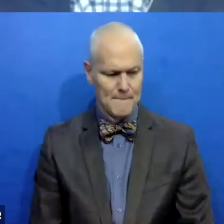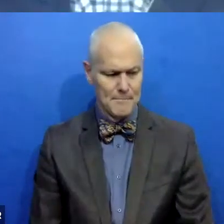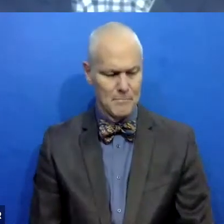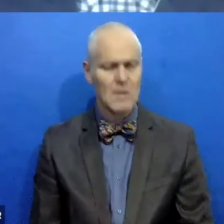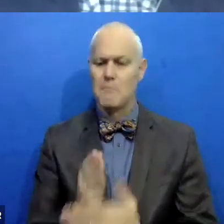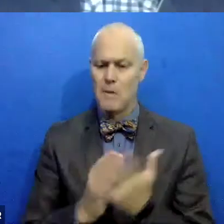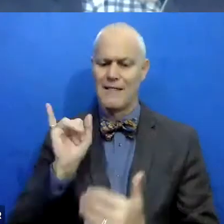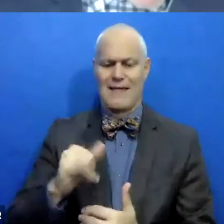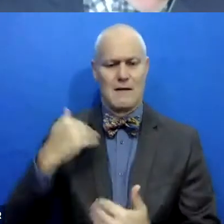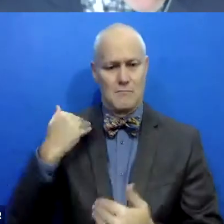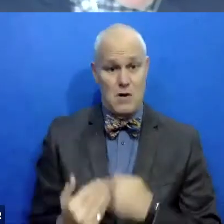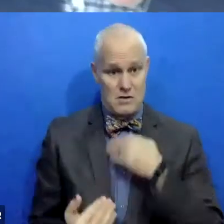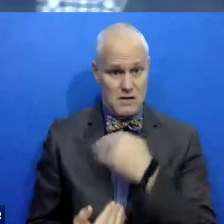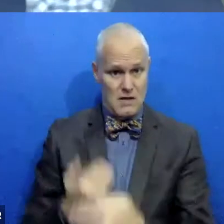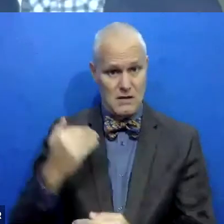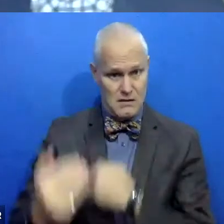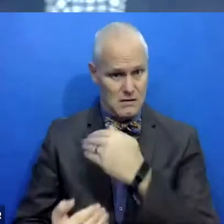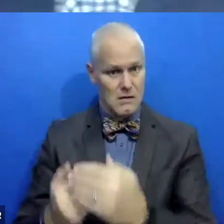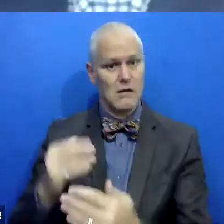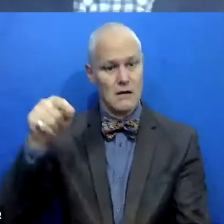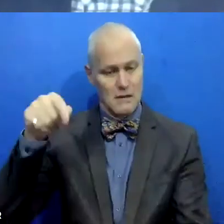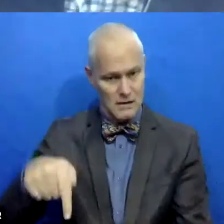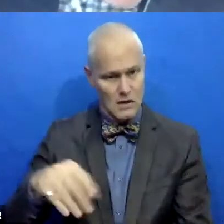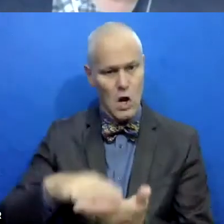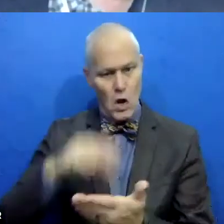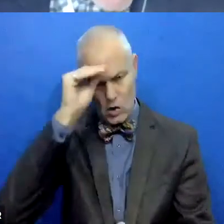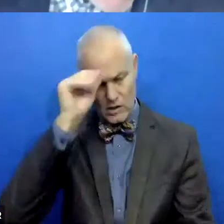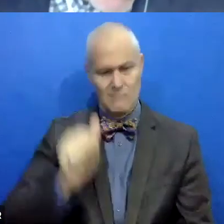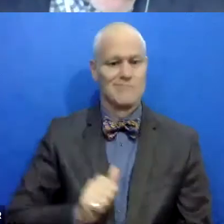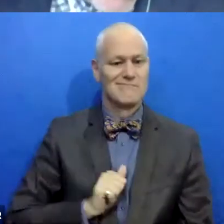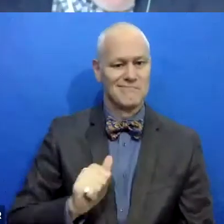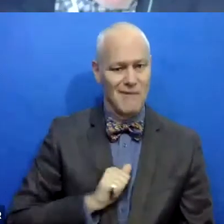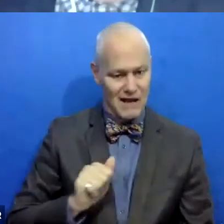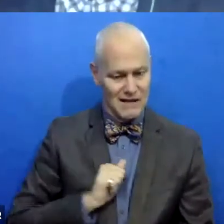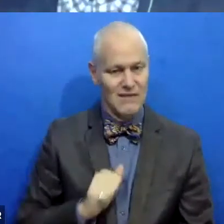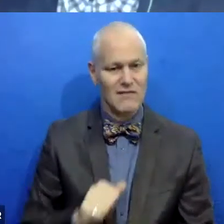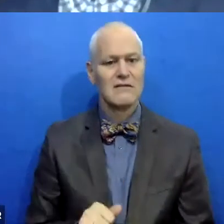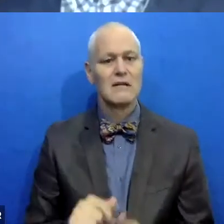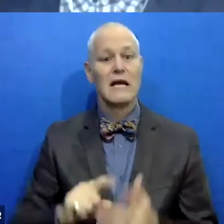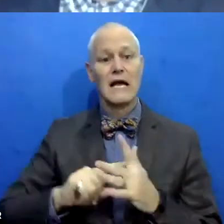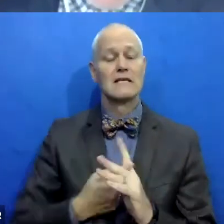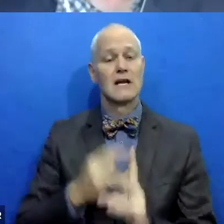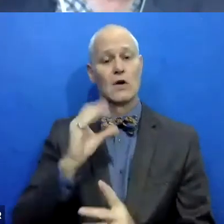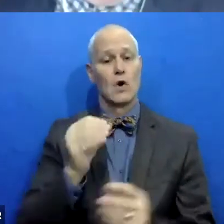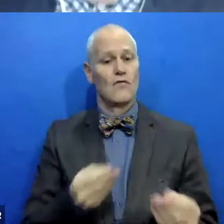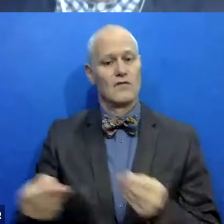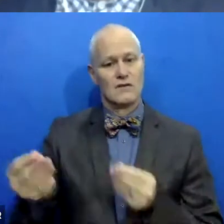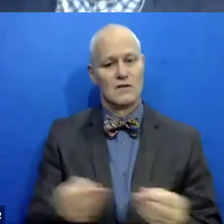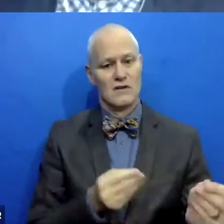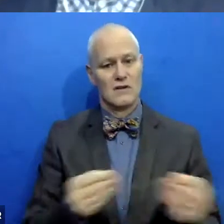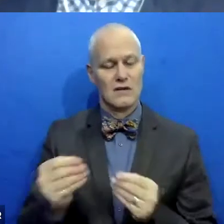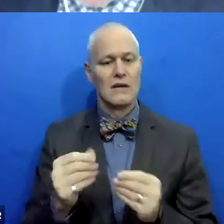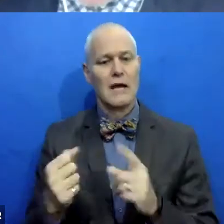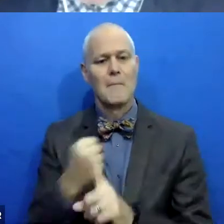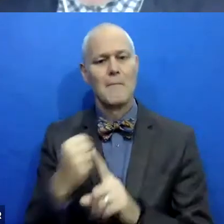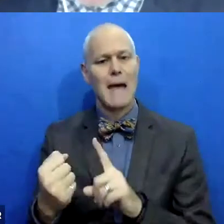that process for me has been learning a lot about myself. I started my co-facilitation work in battering intervention,